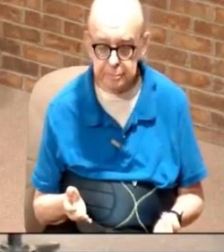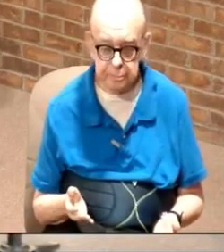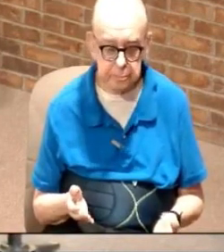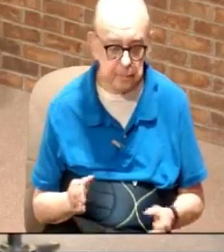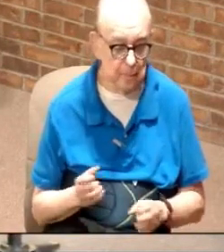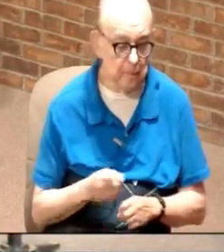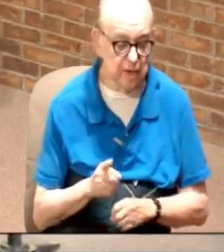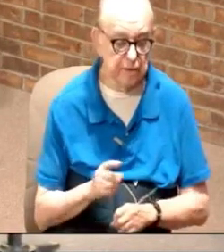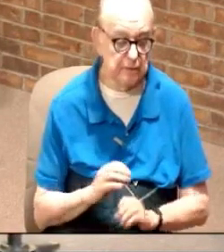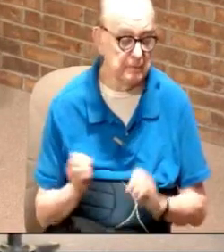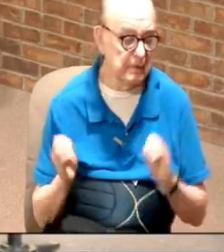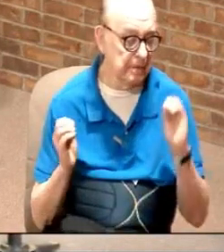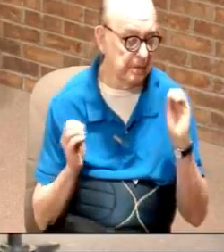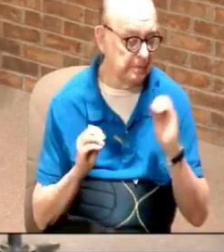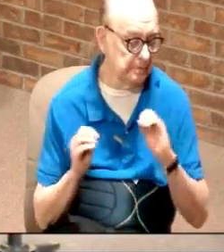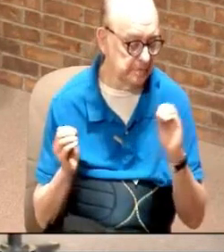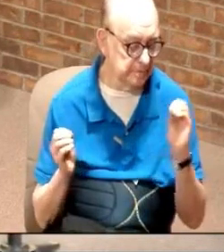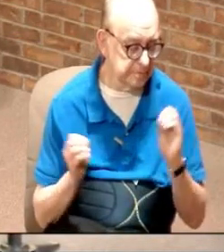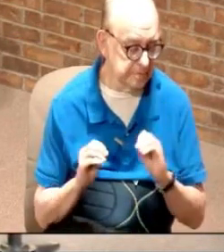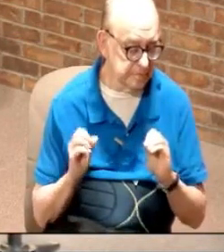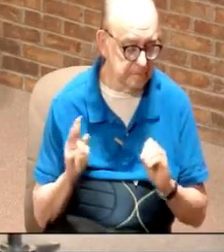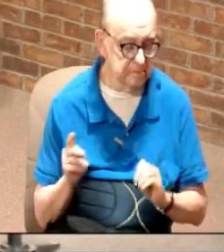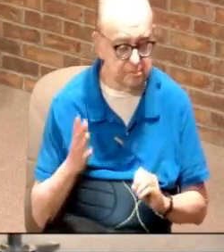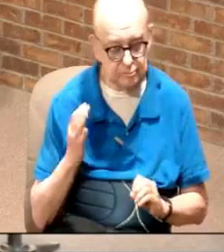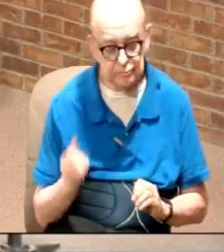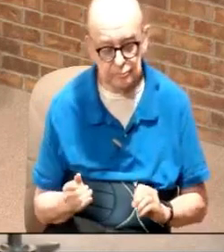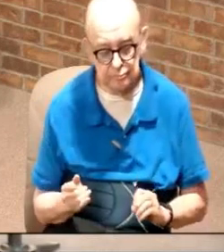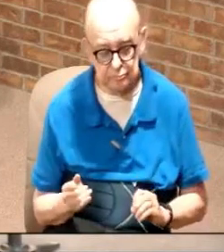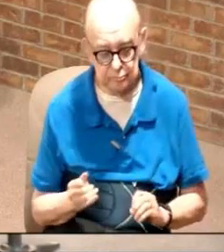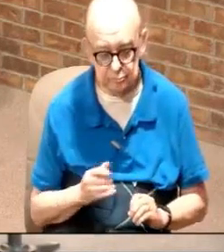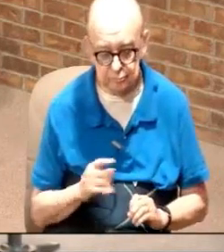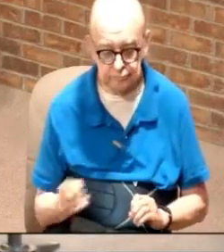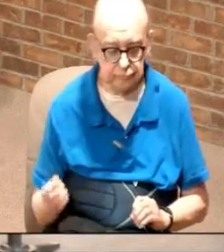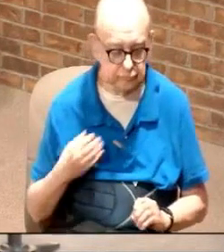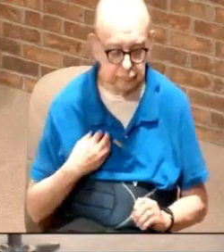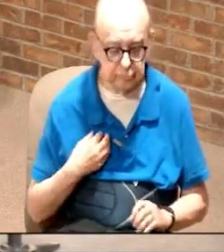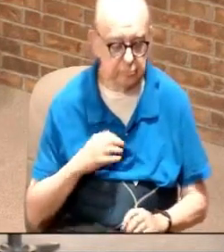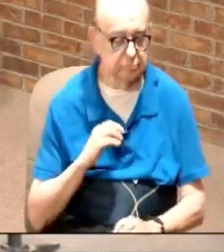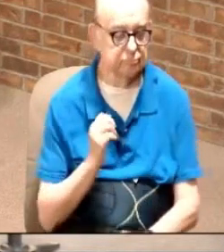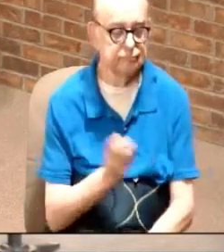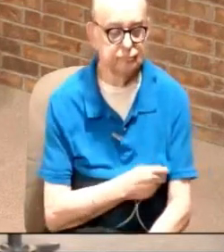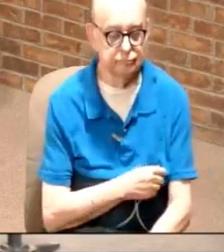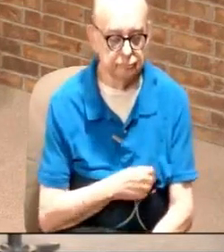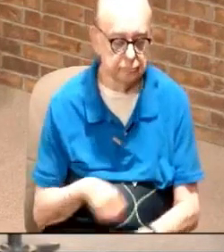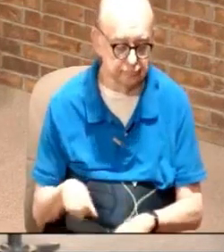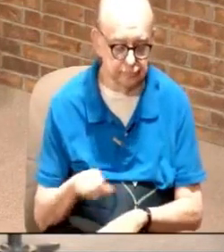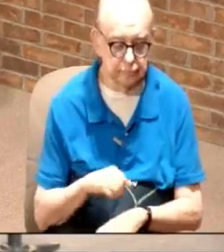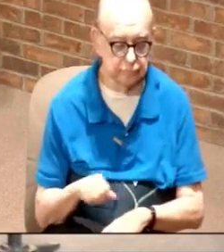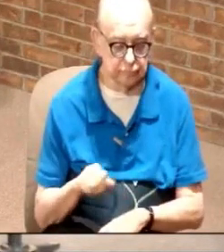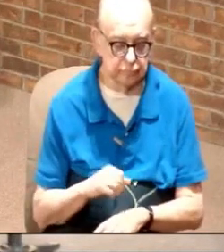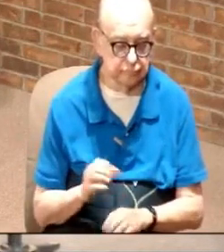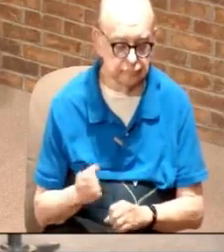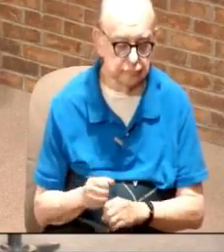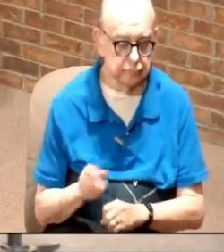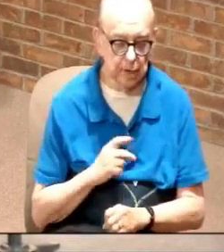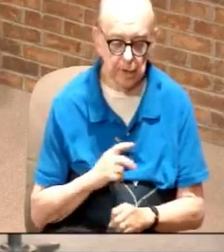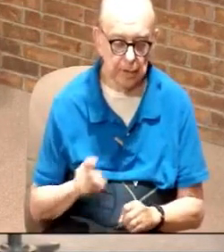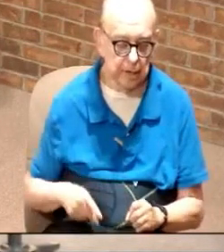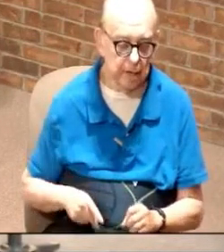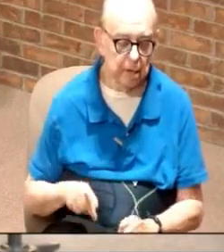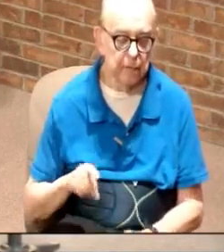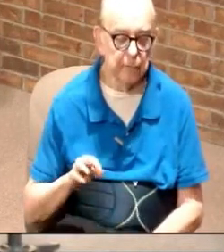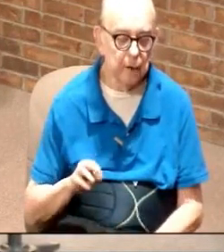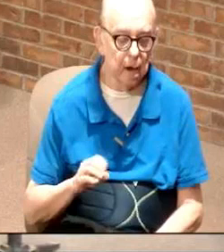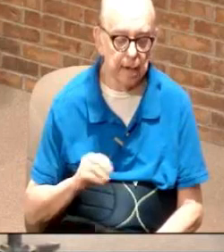It makes you nothing. Okay? Because why? They don't have the authority to anoint you and make you the king of rock and roll.